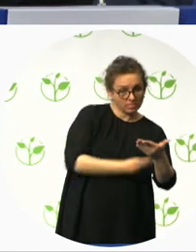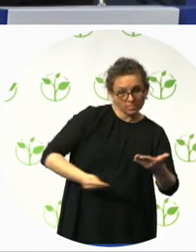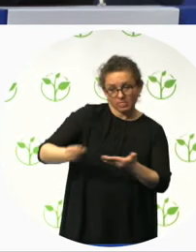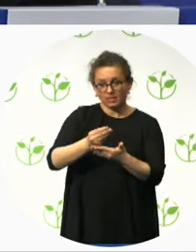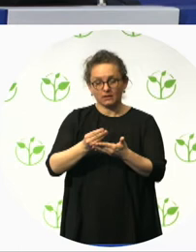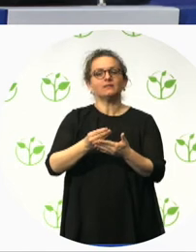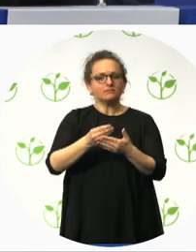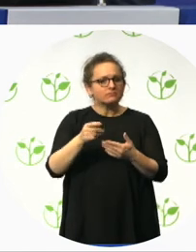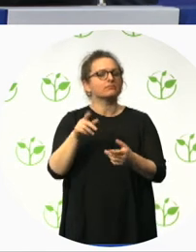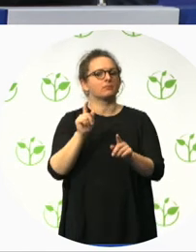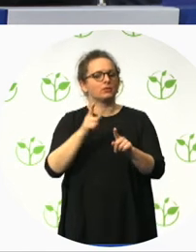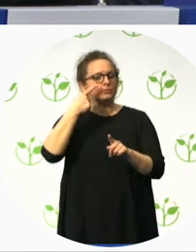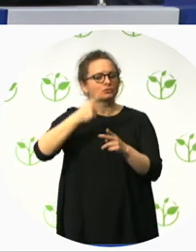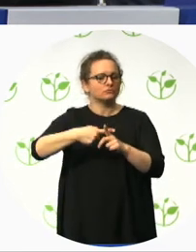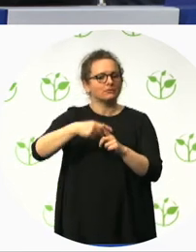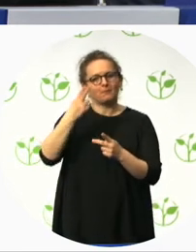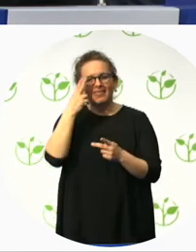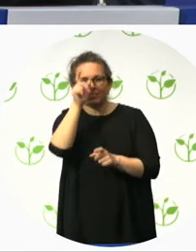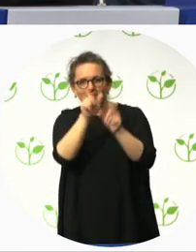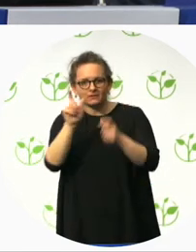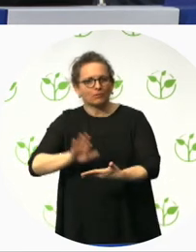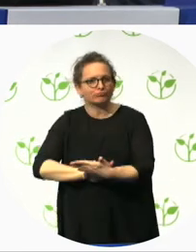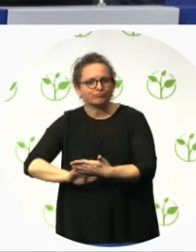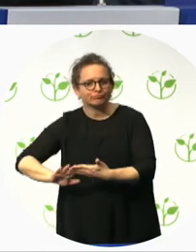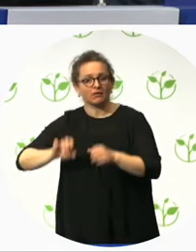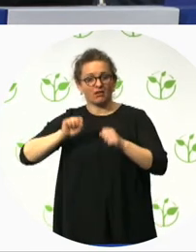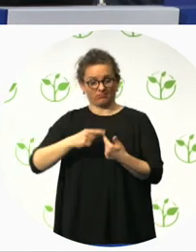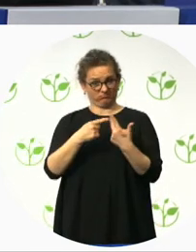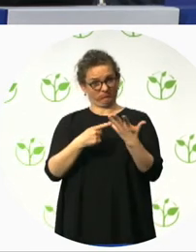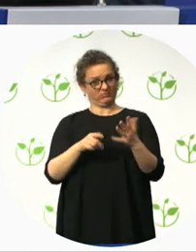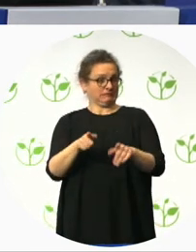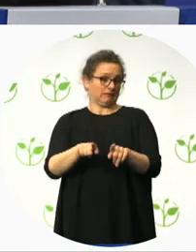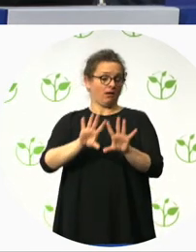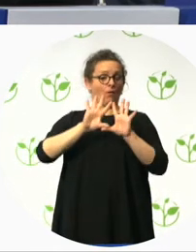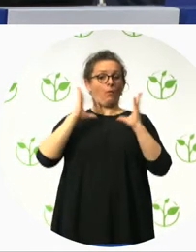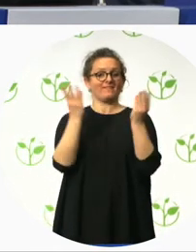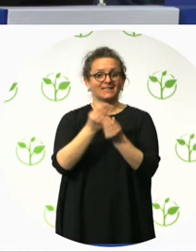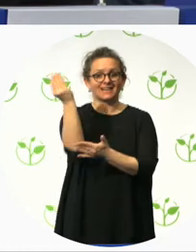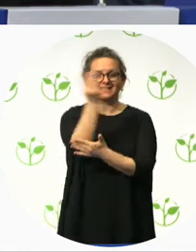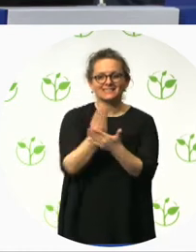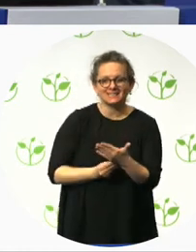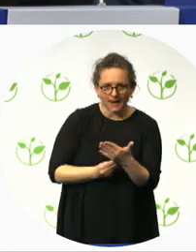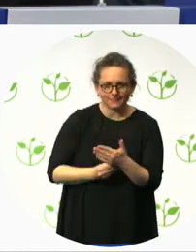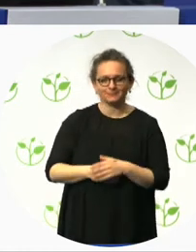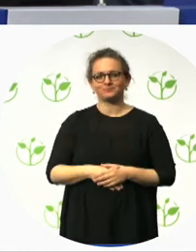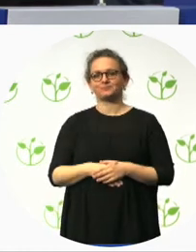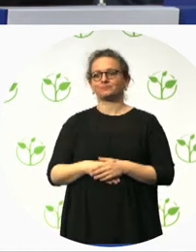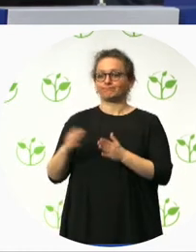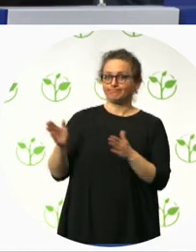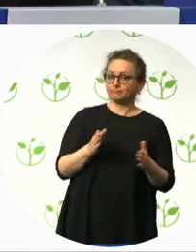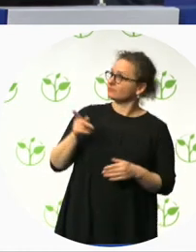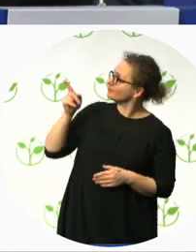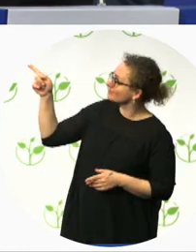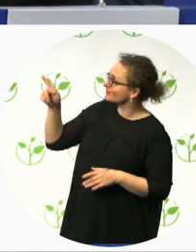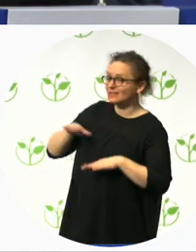similar with regards to Michael's comments about access and out of the pool. The key point being independent access. And this pool pod product offers